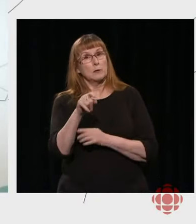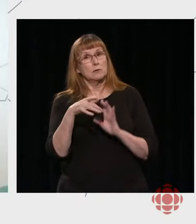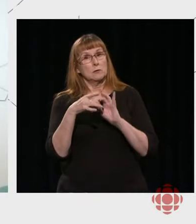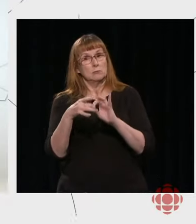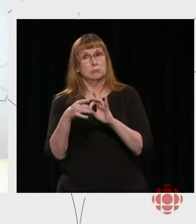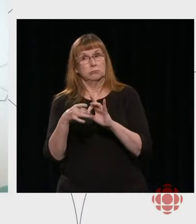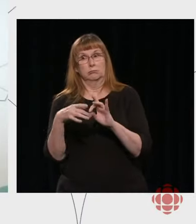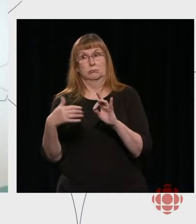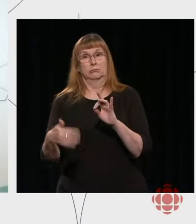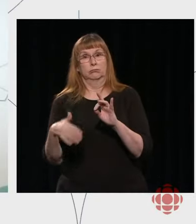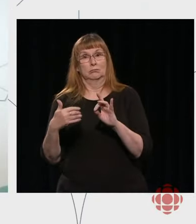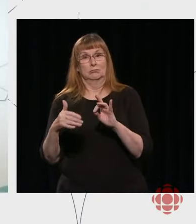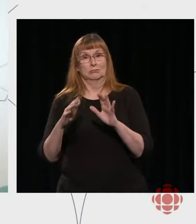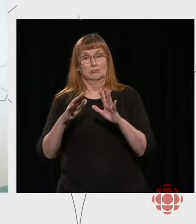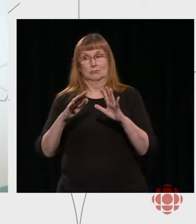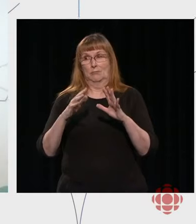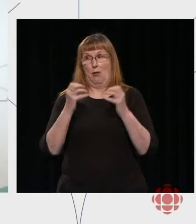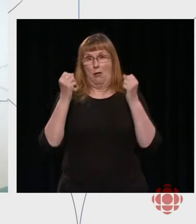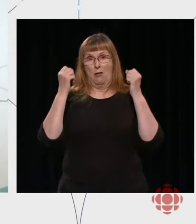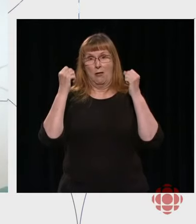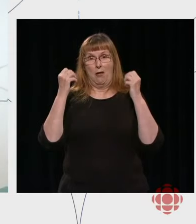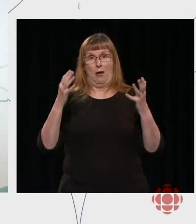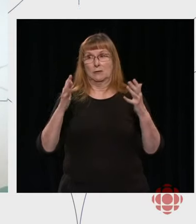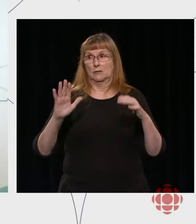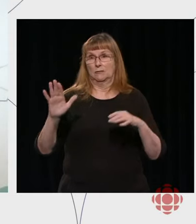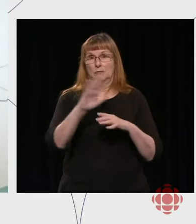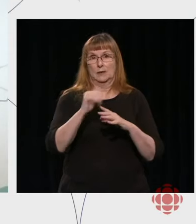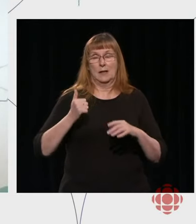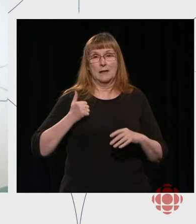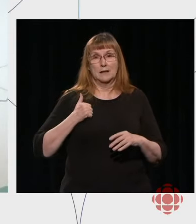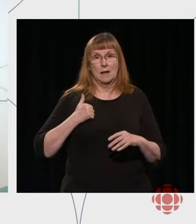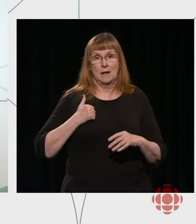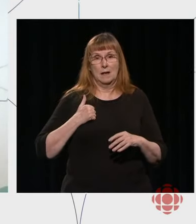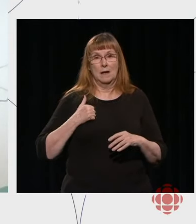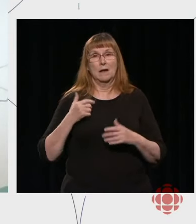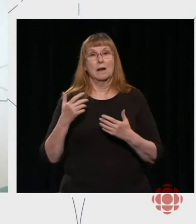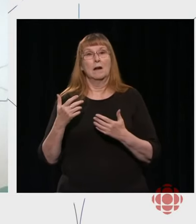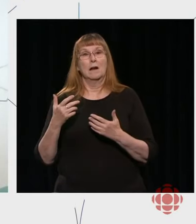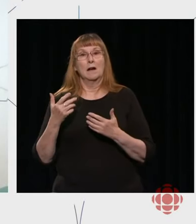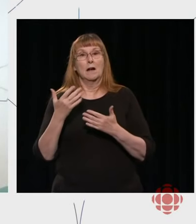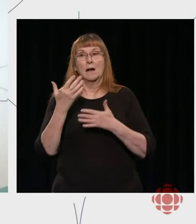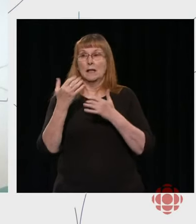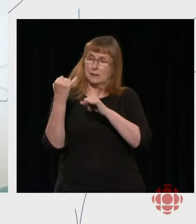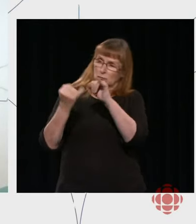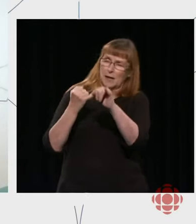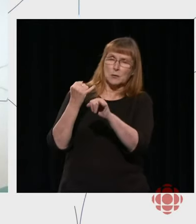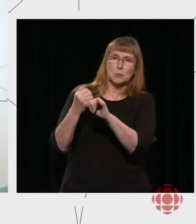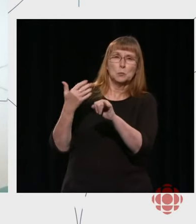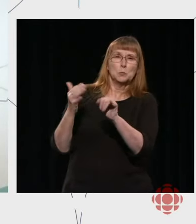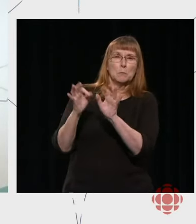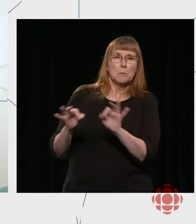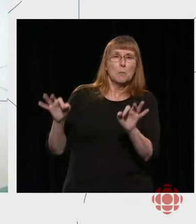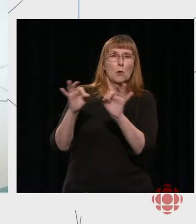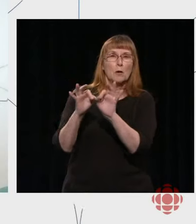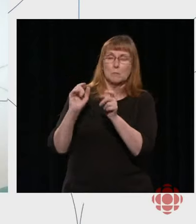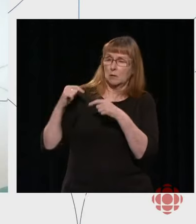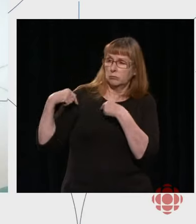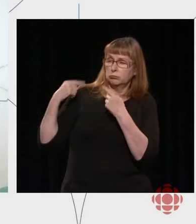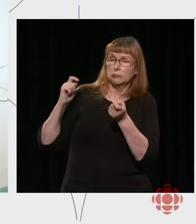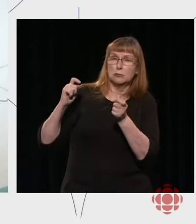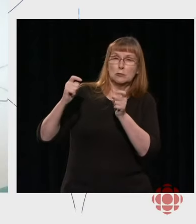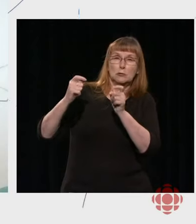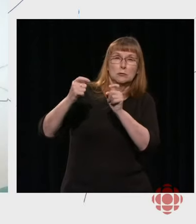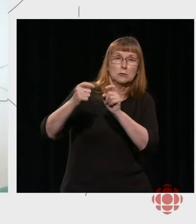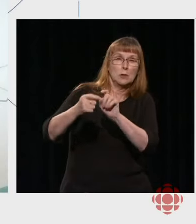large sector of the population. So, it faces change, international is important. What thoughts, Michelle,